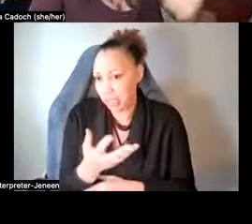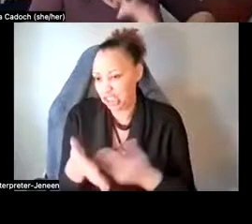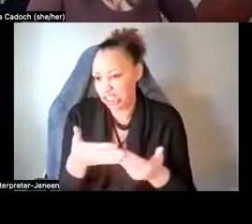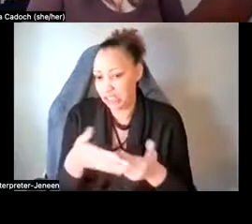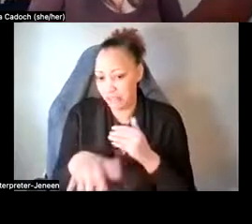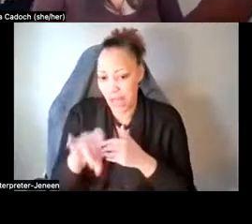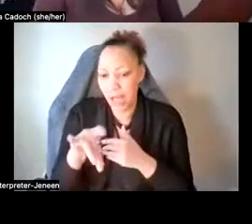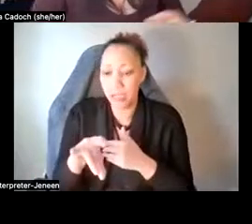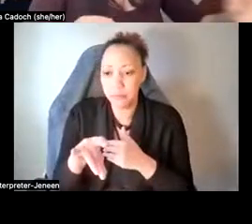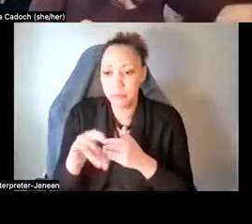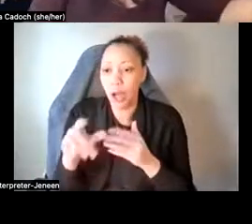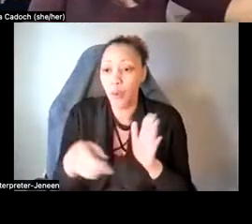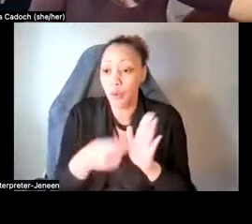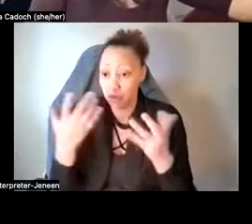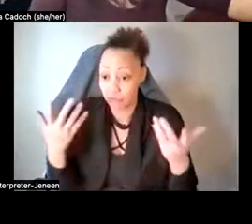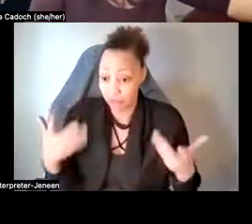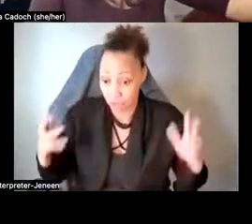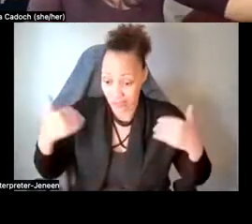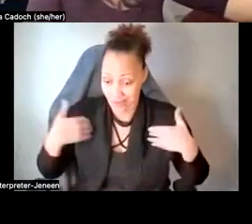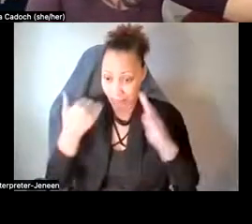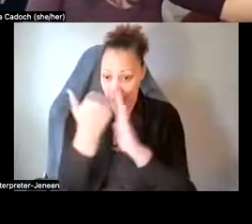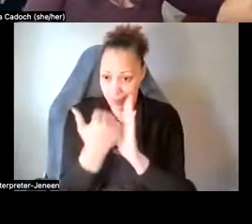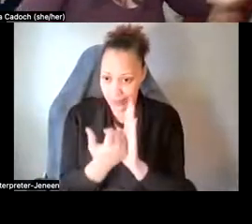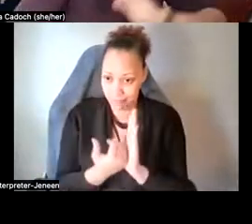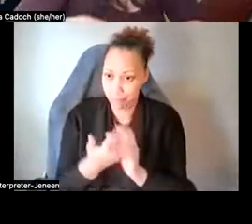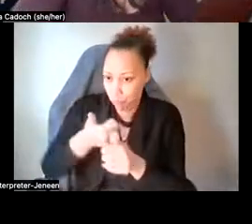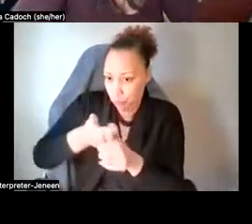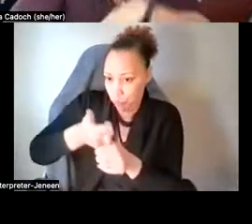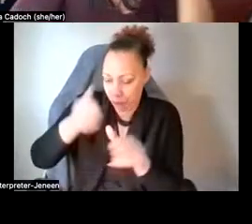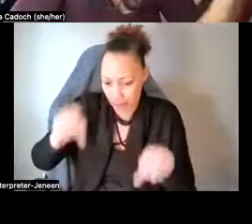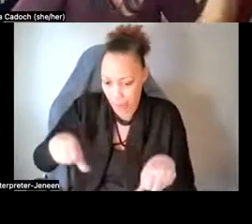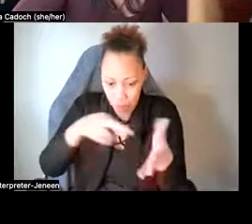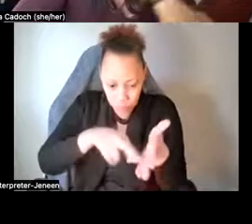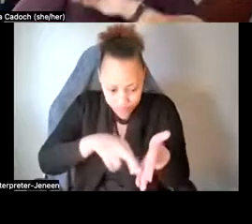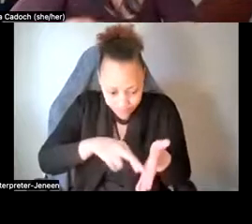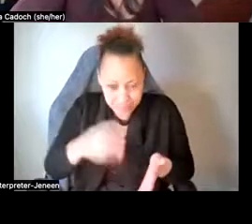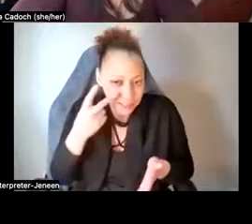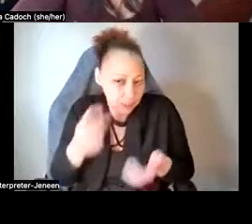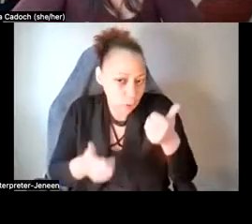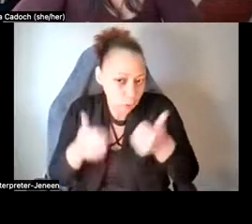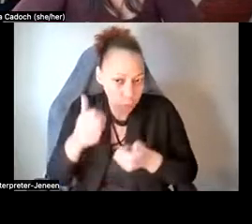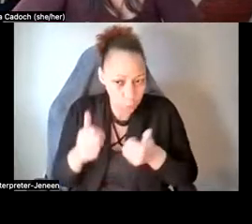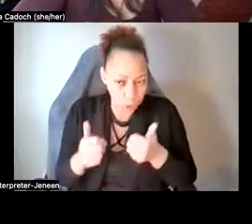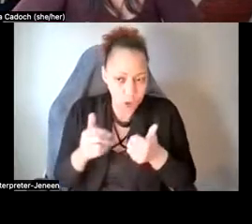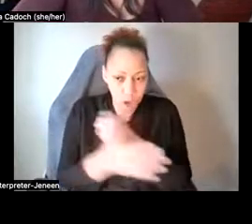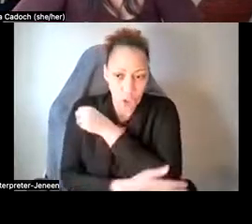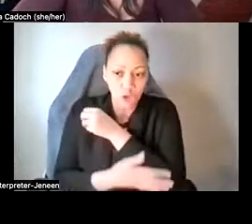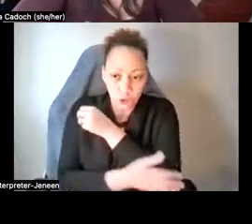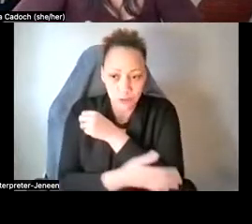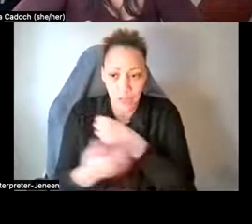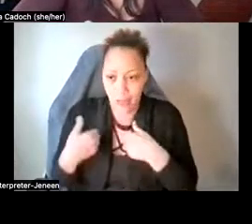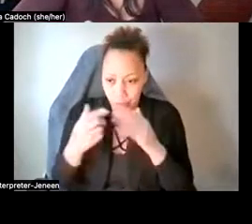conduct your research and find out in what countries they are legal in. Ketamine is one of the only, um,